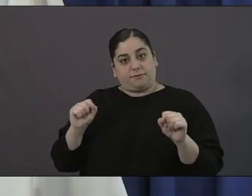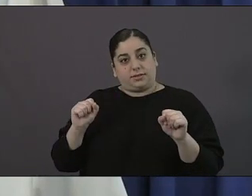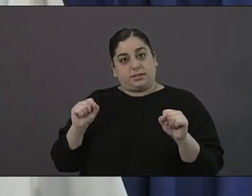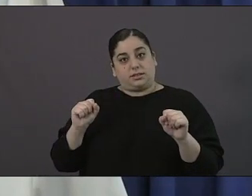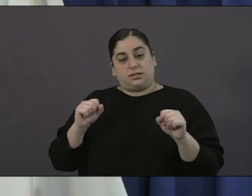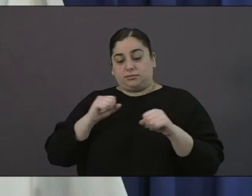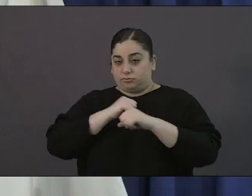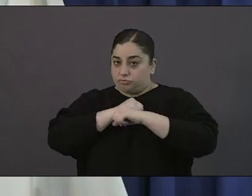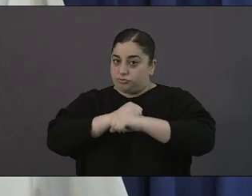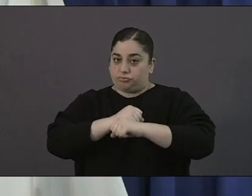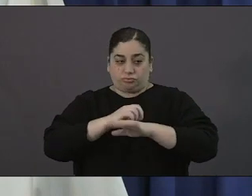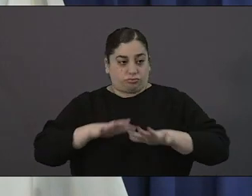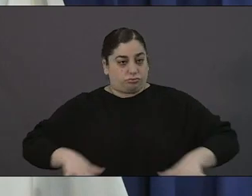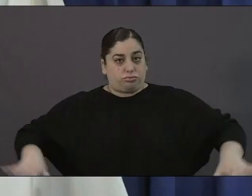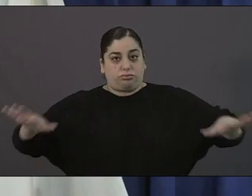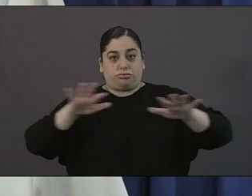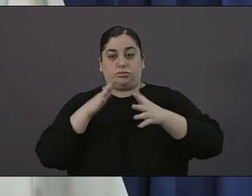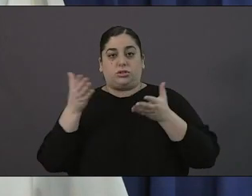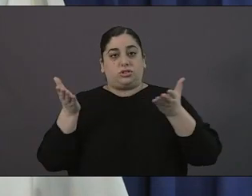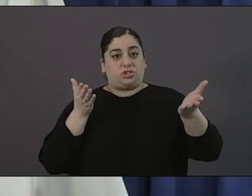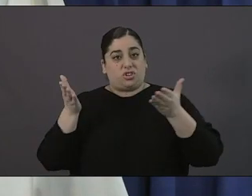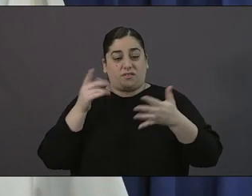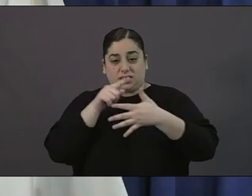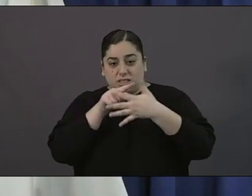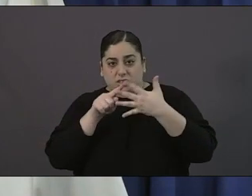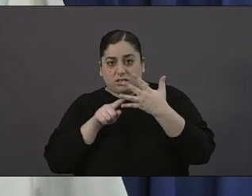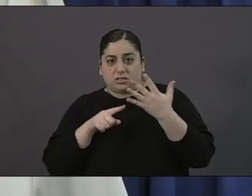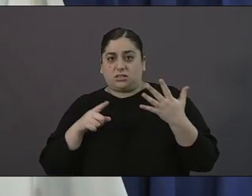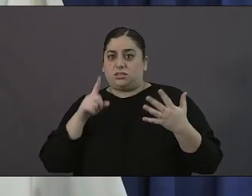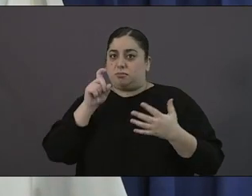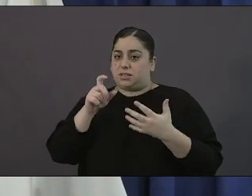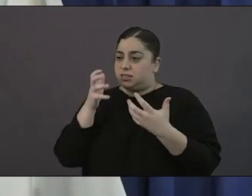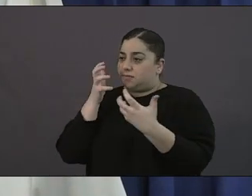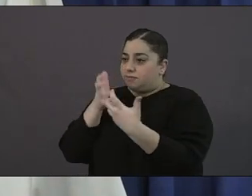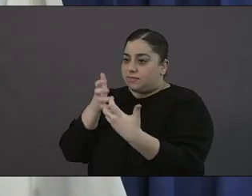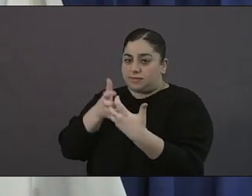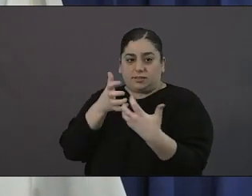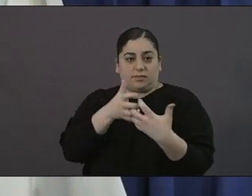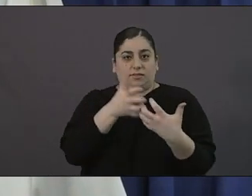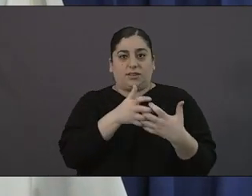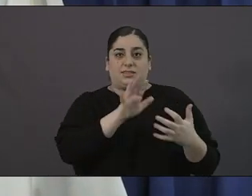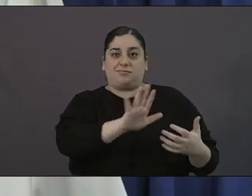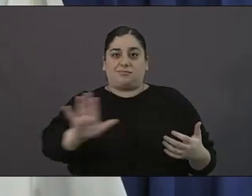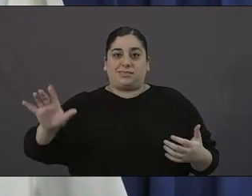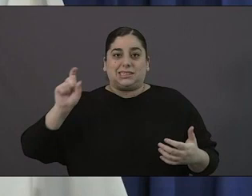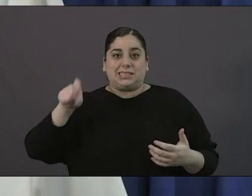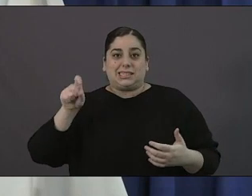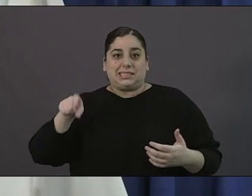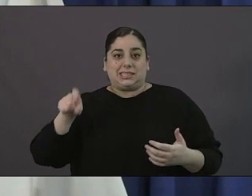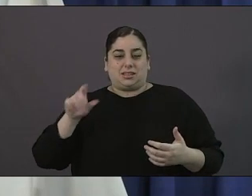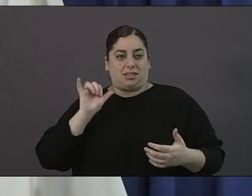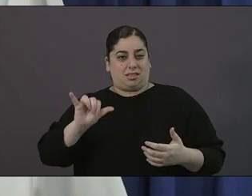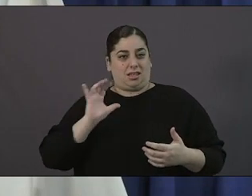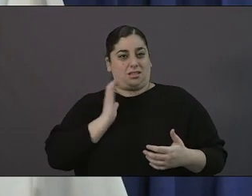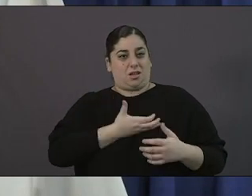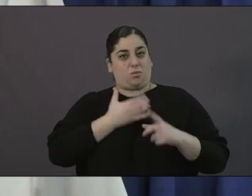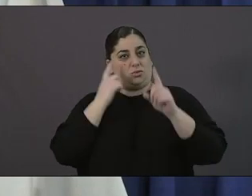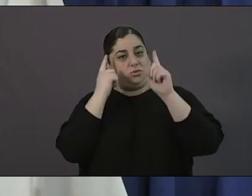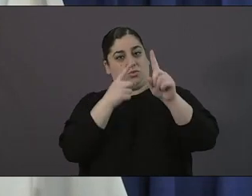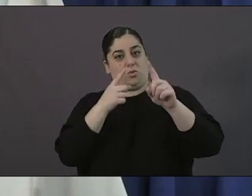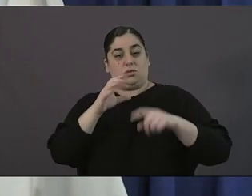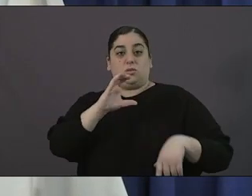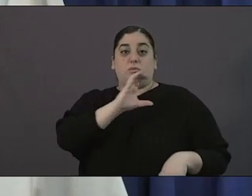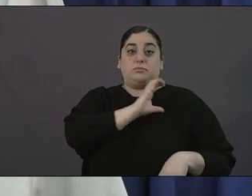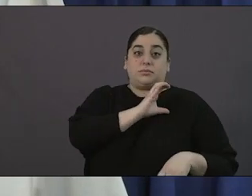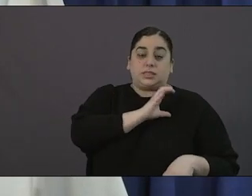services that we want to get folks help that is the goal that's how everything is approached with our our police department our